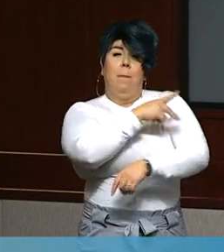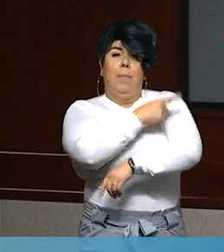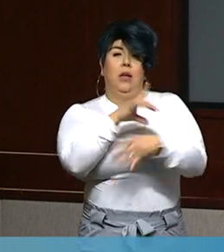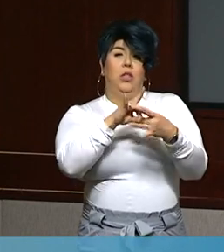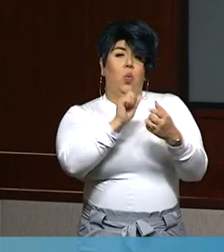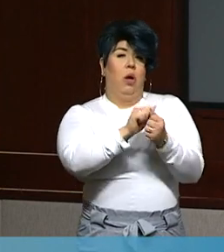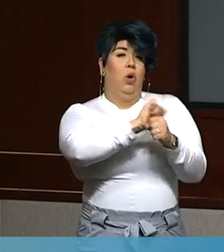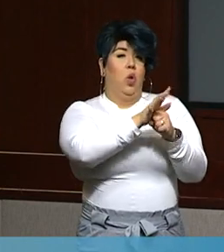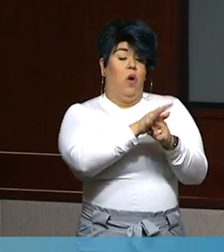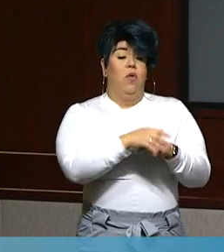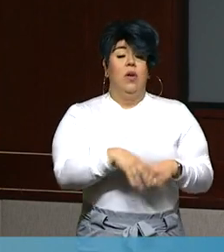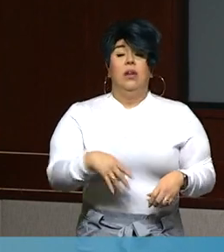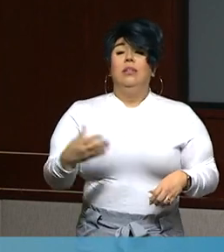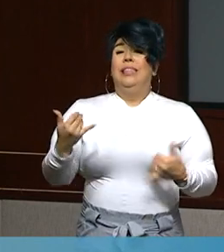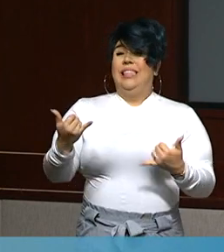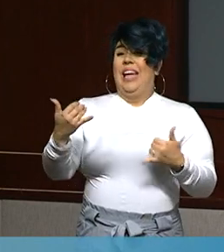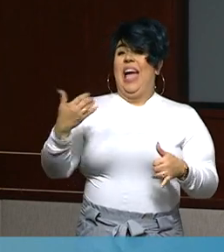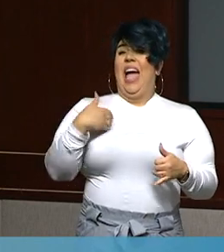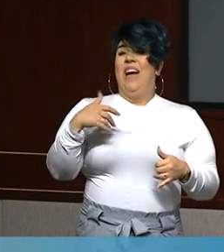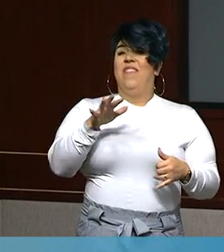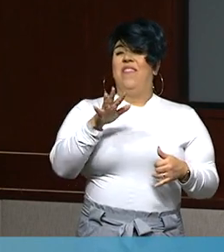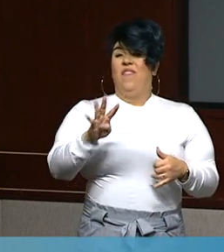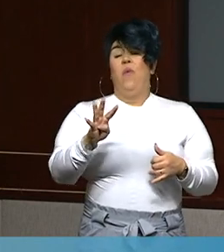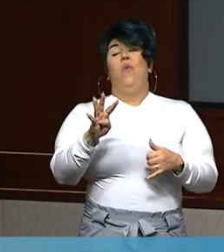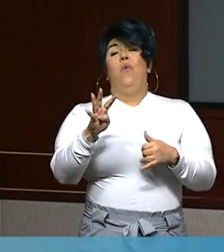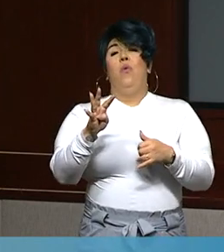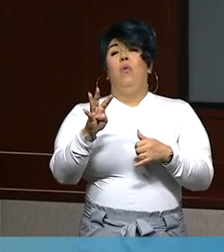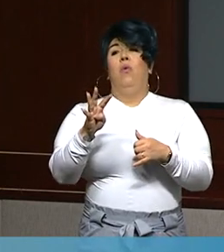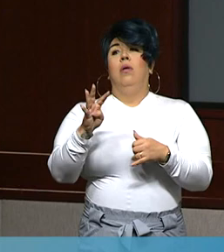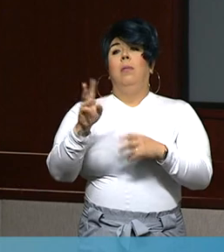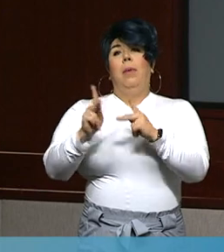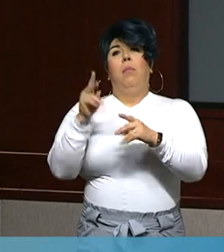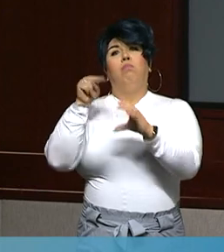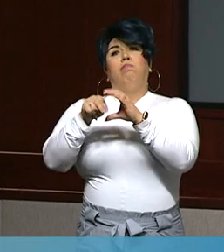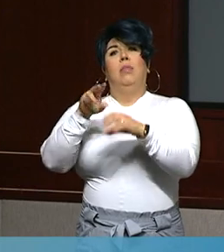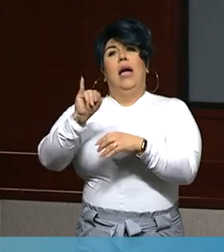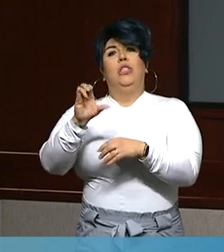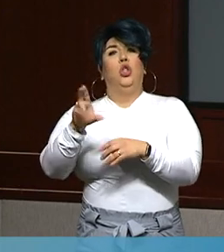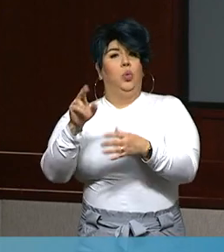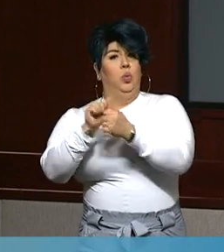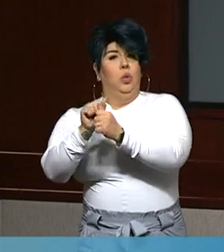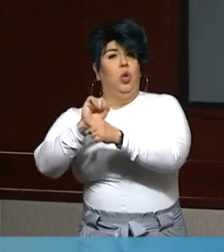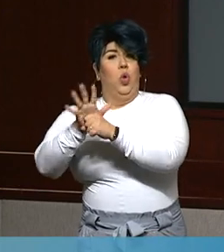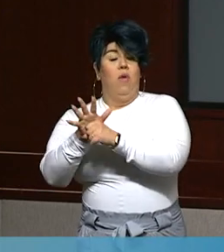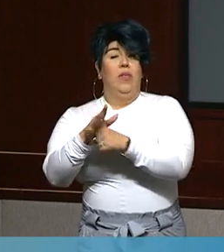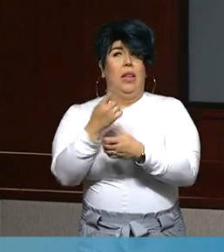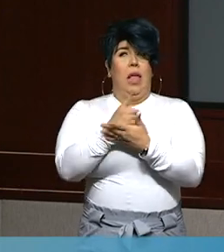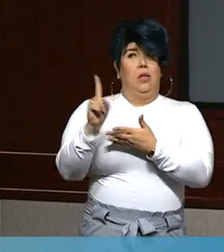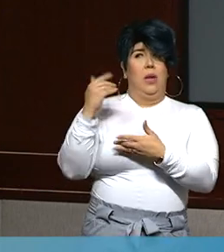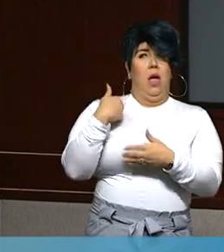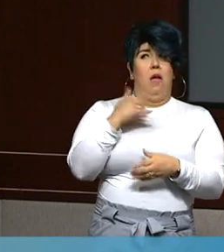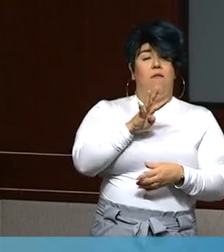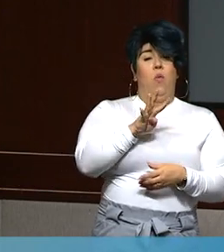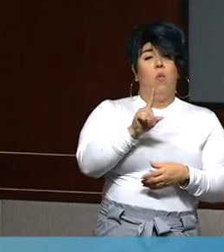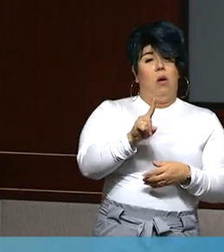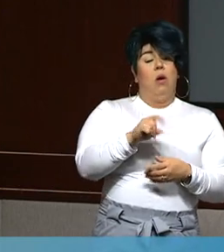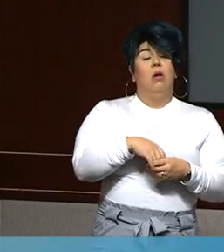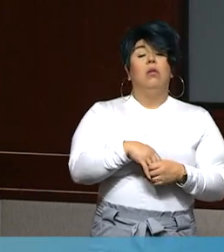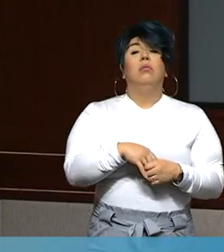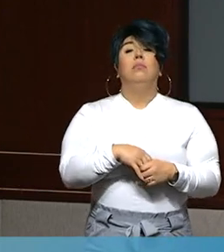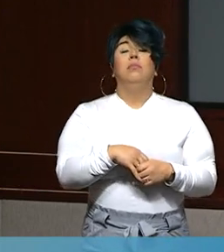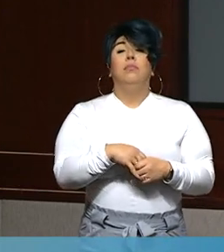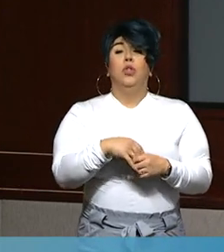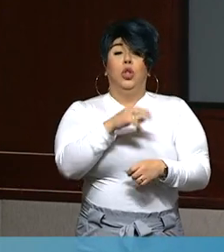54 COVID-positive ICU hospitalized patients, and at this time last week, we had 41. Kern's